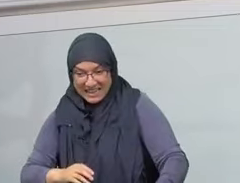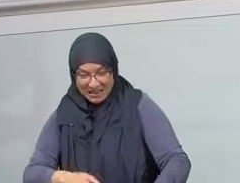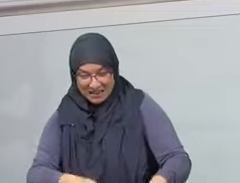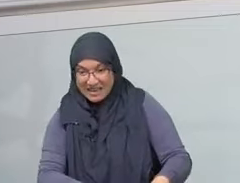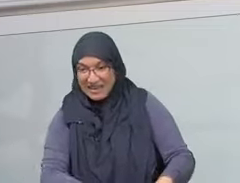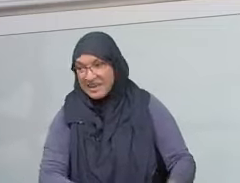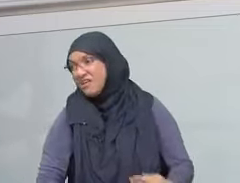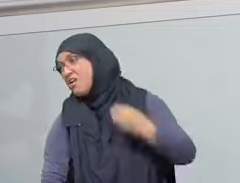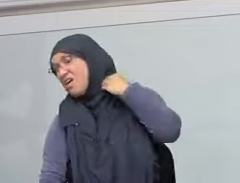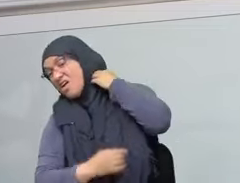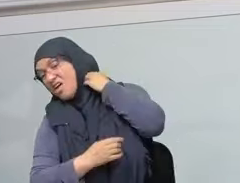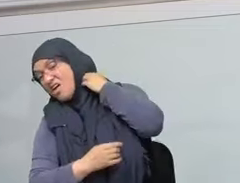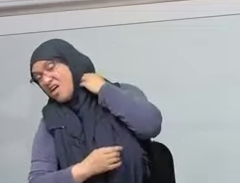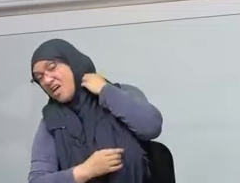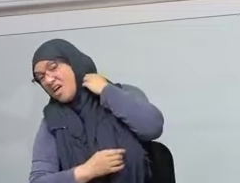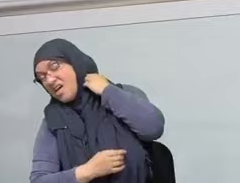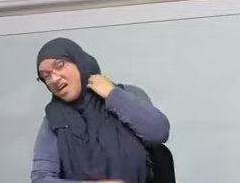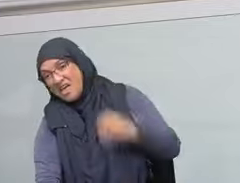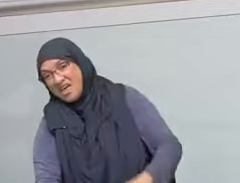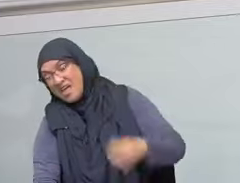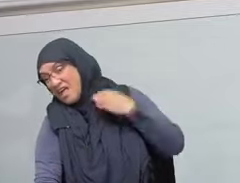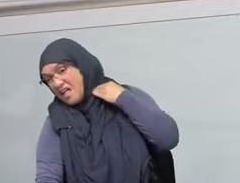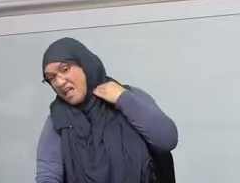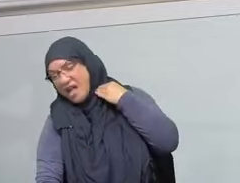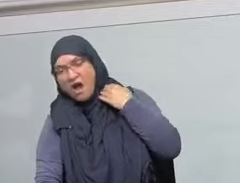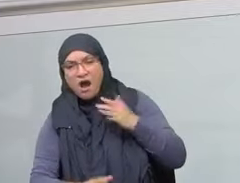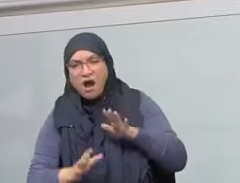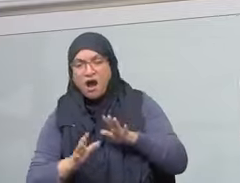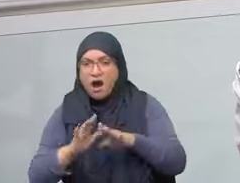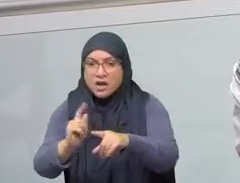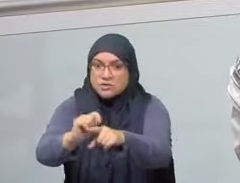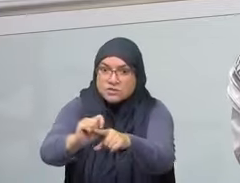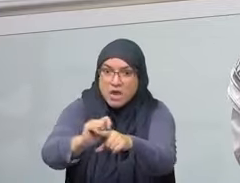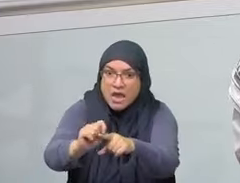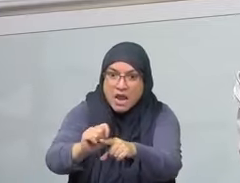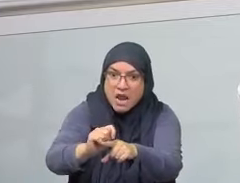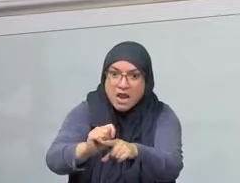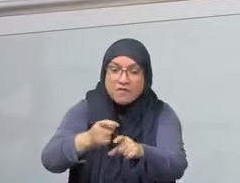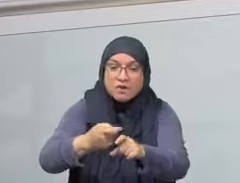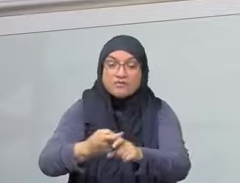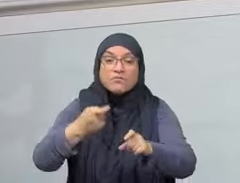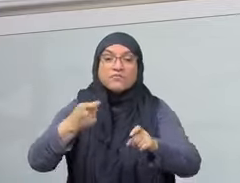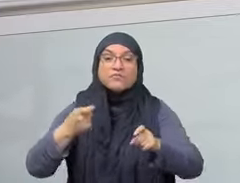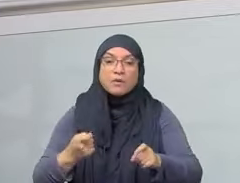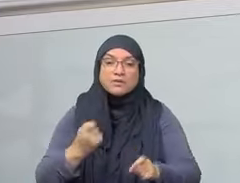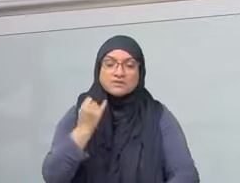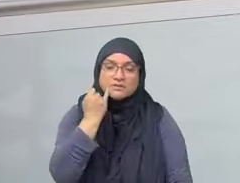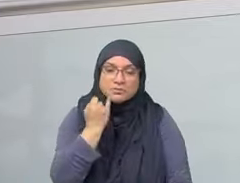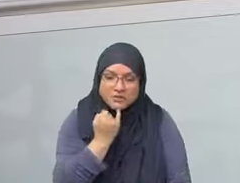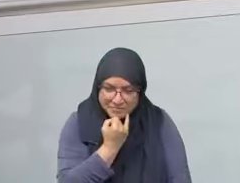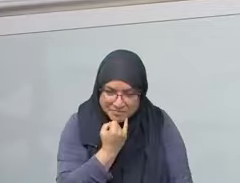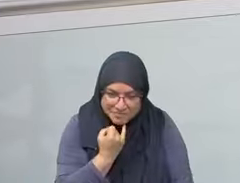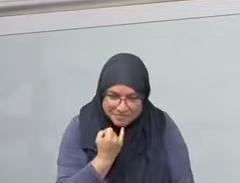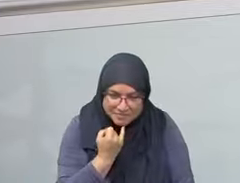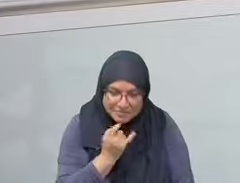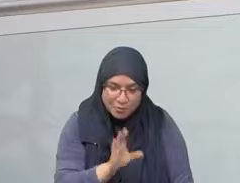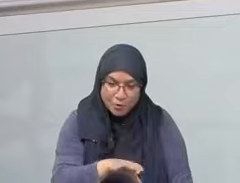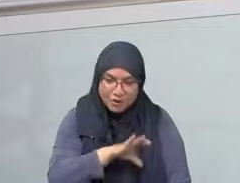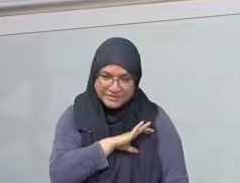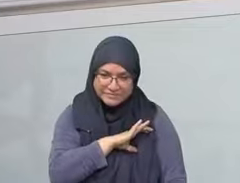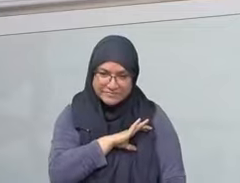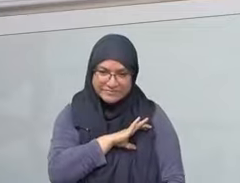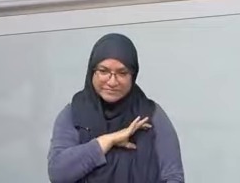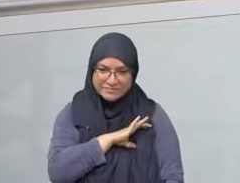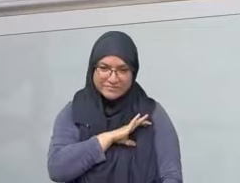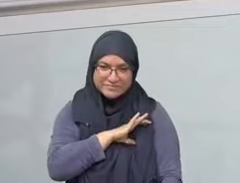talks about this land very specifically and talks about this Masjid very specifically. Allah calls it al-ard lati barakna fiha. The